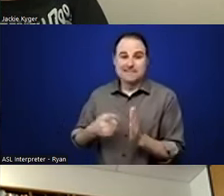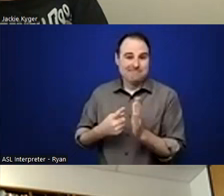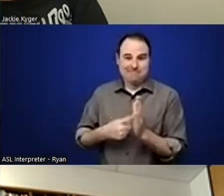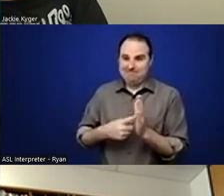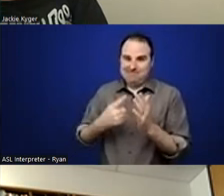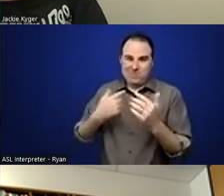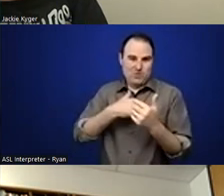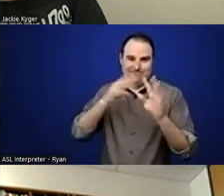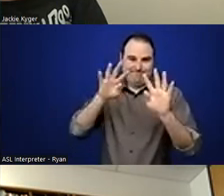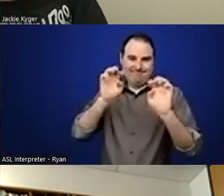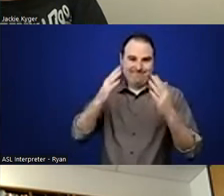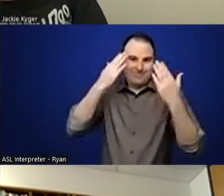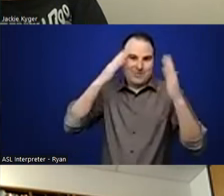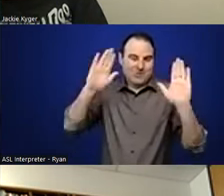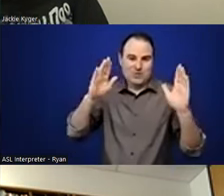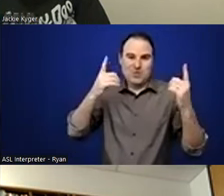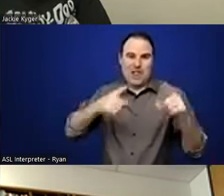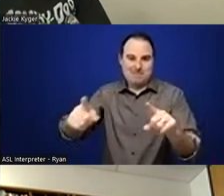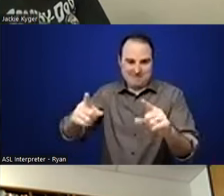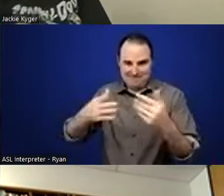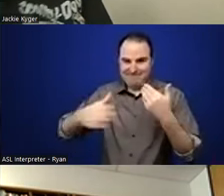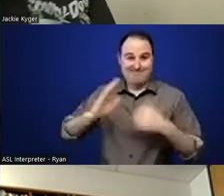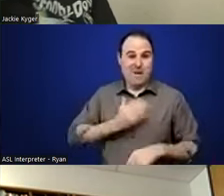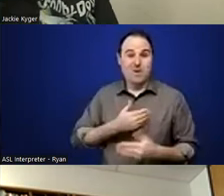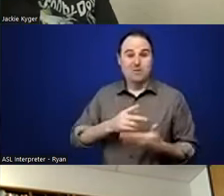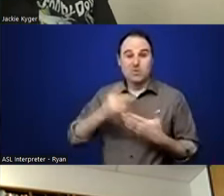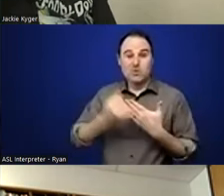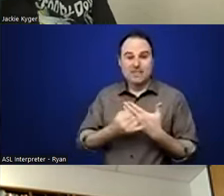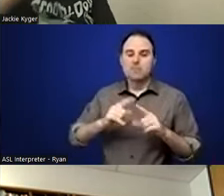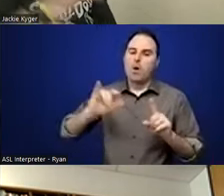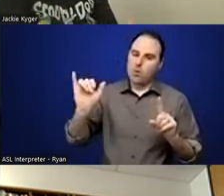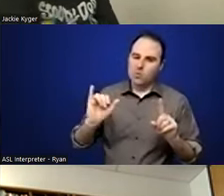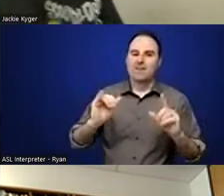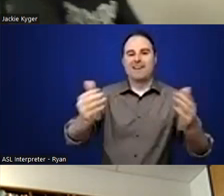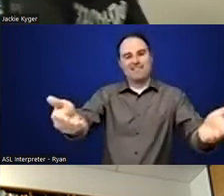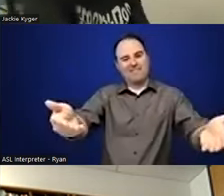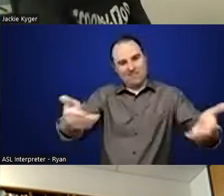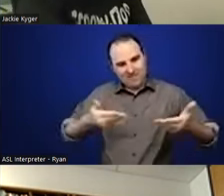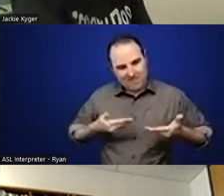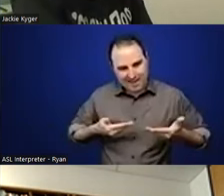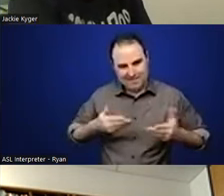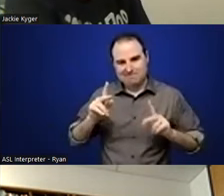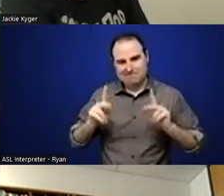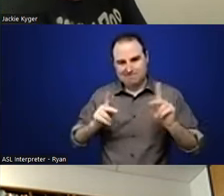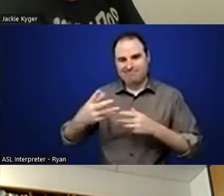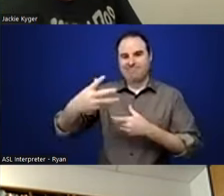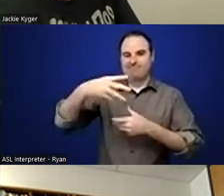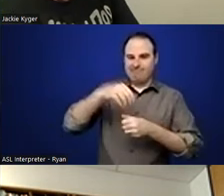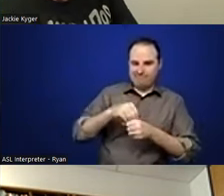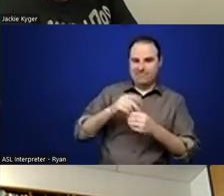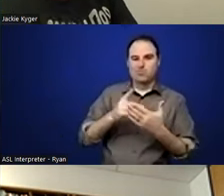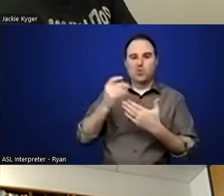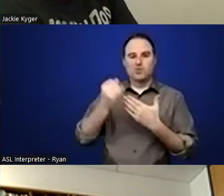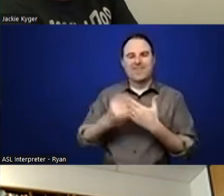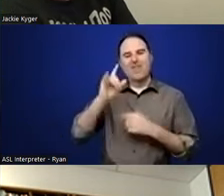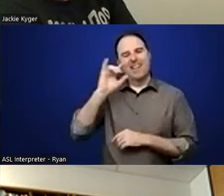project, but then inviting people into that. And that has been, as we think about, I have to think about posture, right? How do you enter a room? How